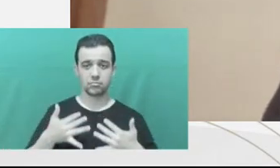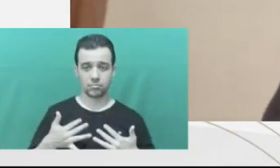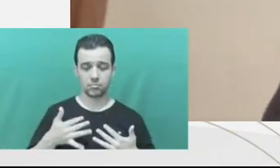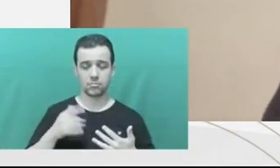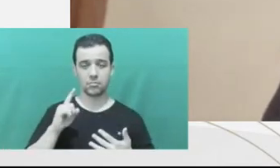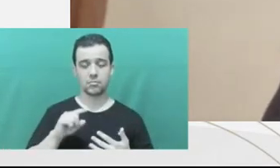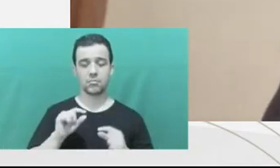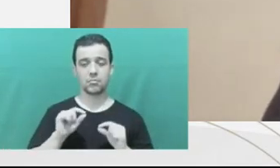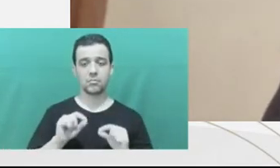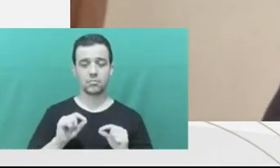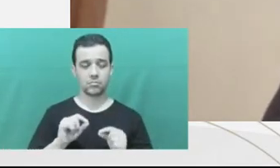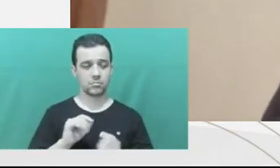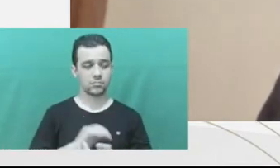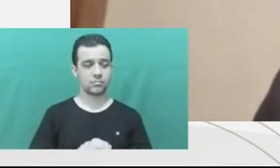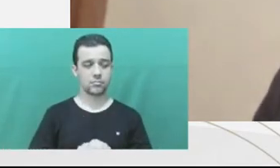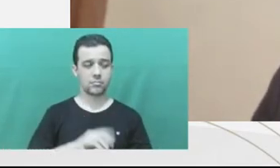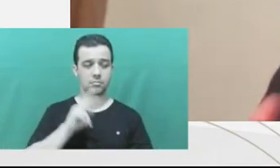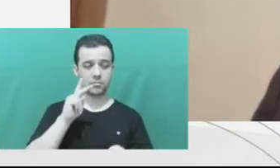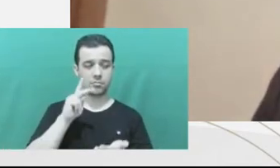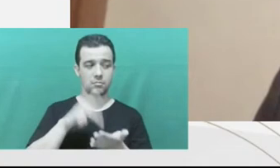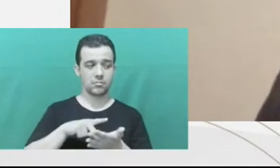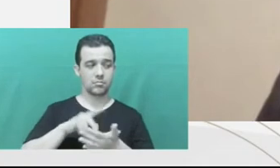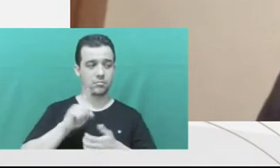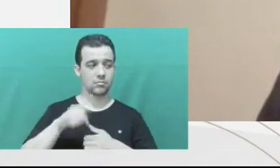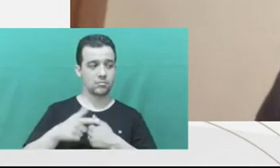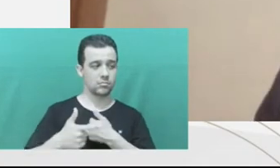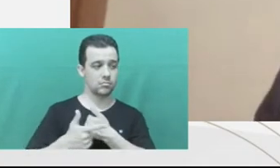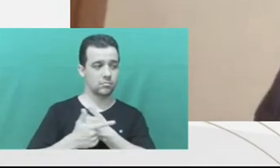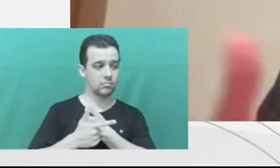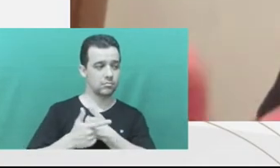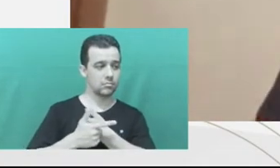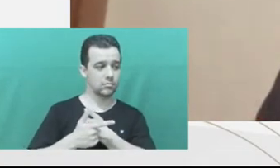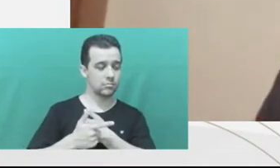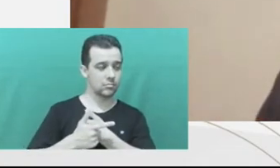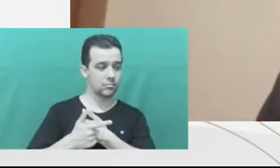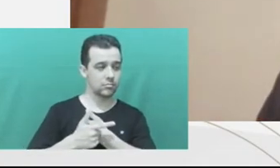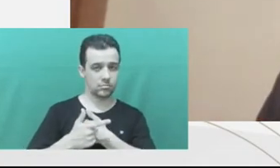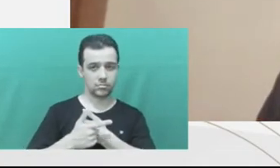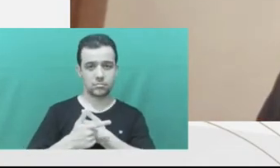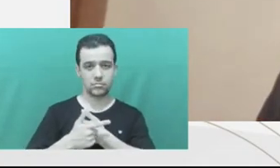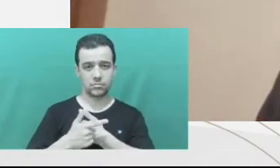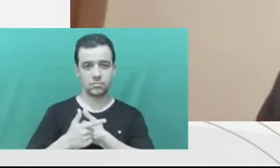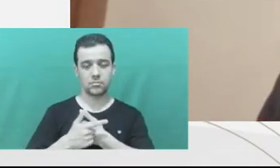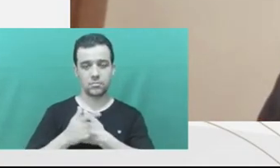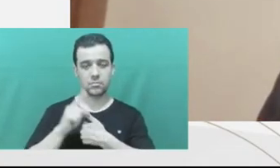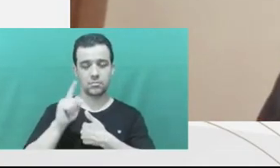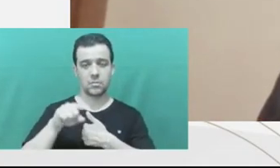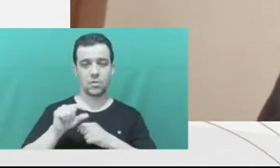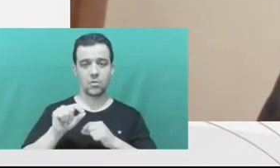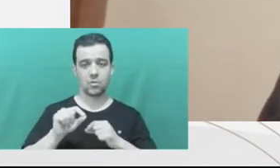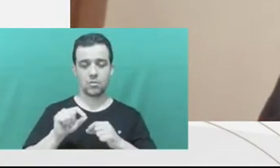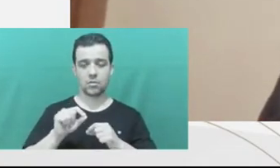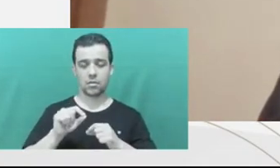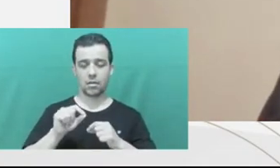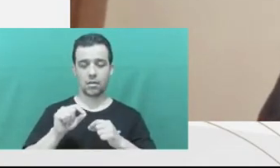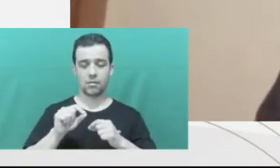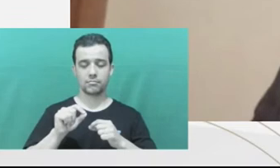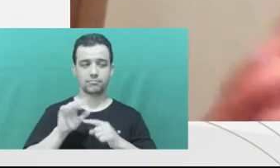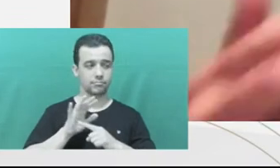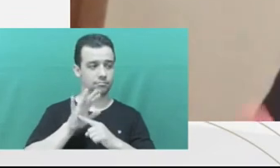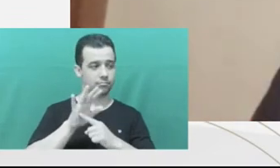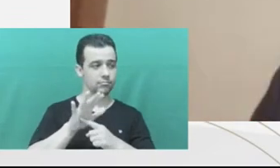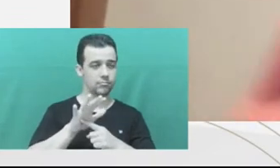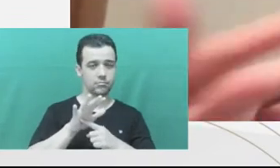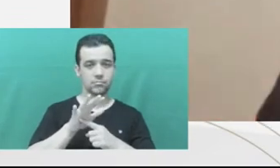I'm the first to talk, I will actually take on a role to really bring on the issues